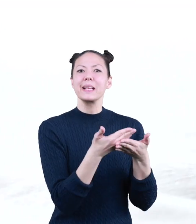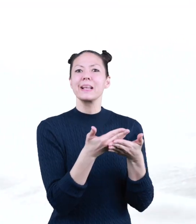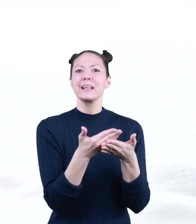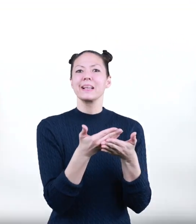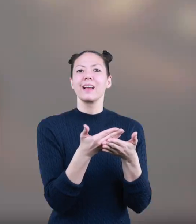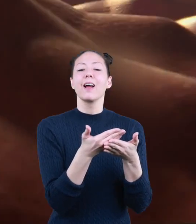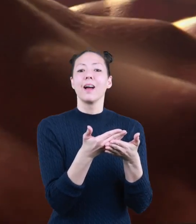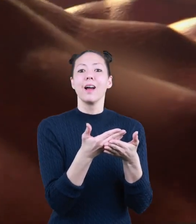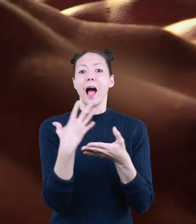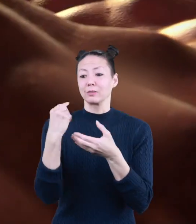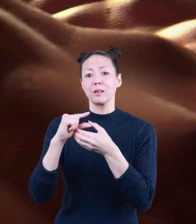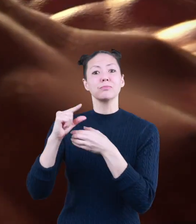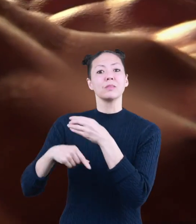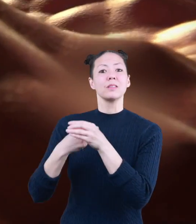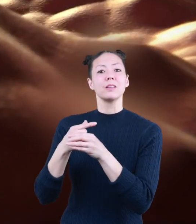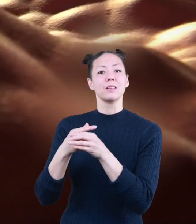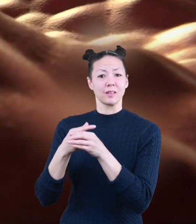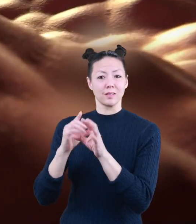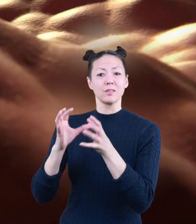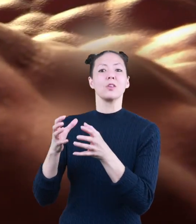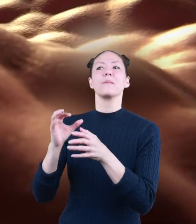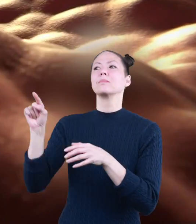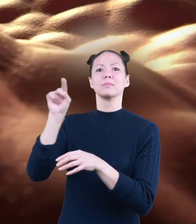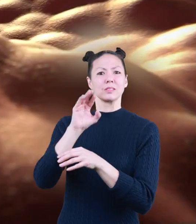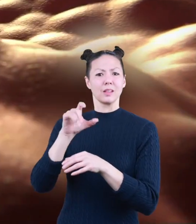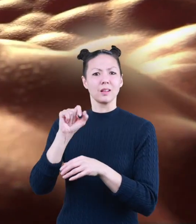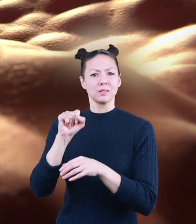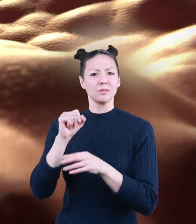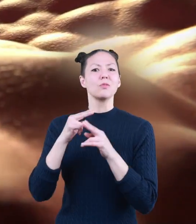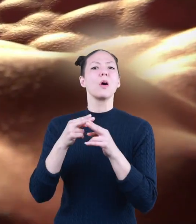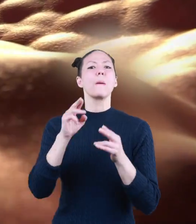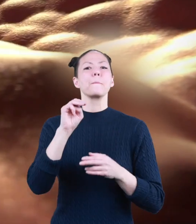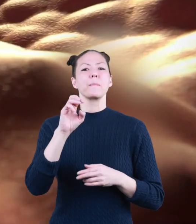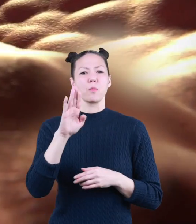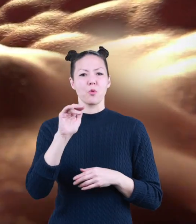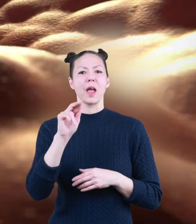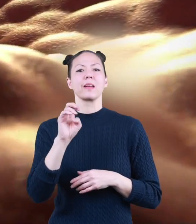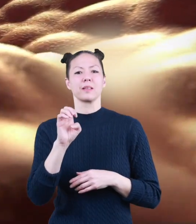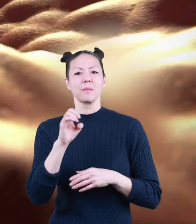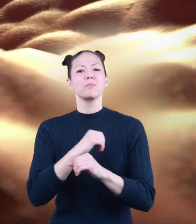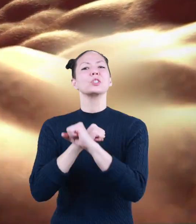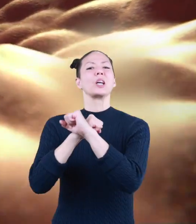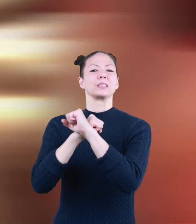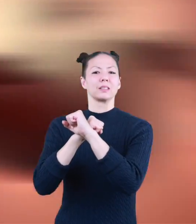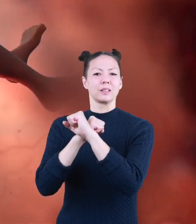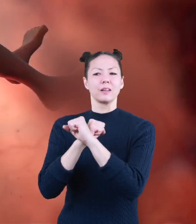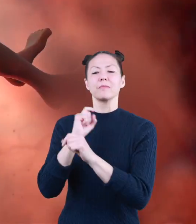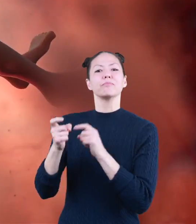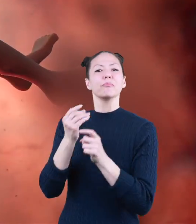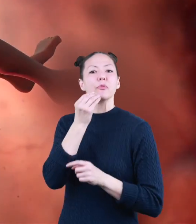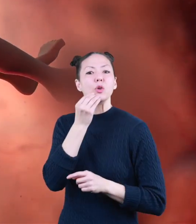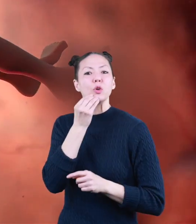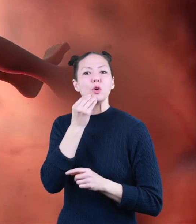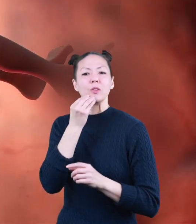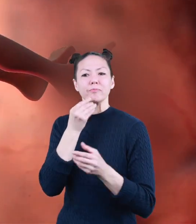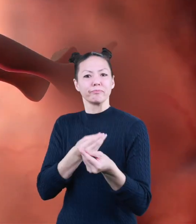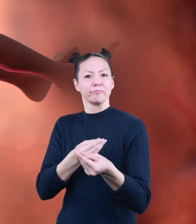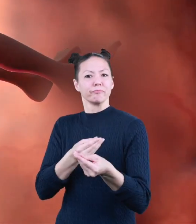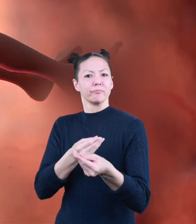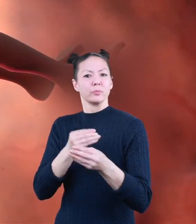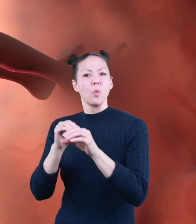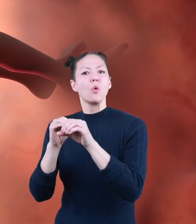a baby. The outer group of cells, which are called membranes, are what protect and give food to the embryo,